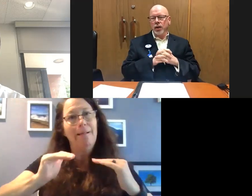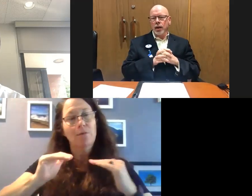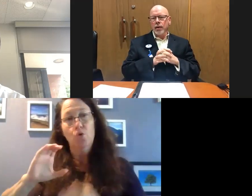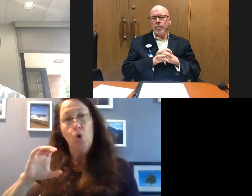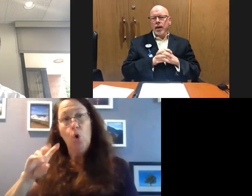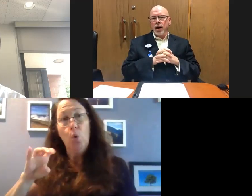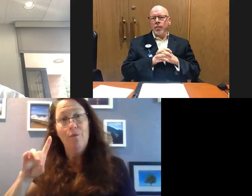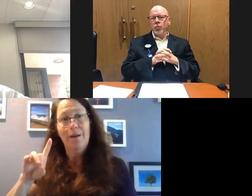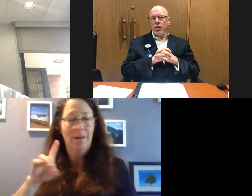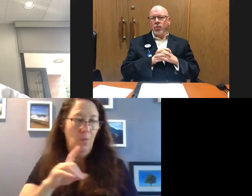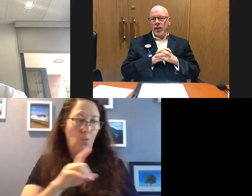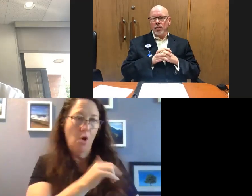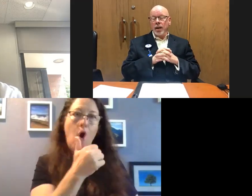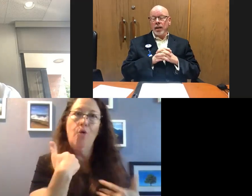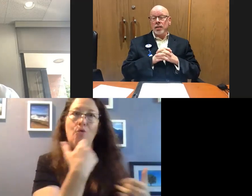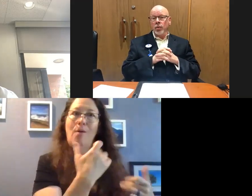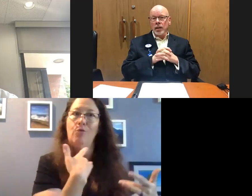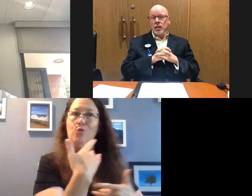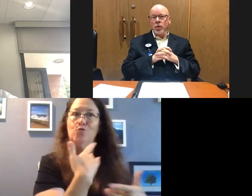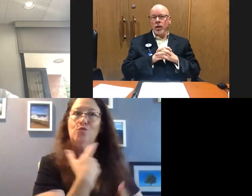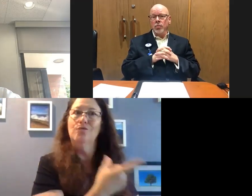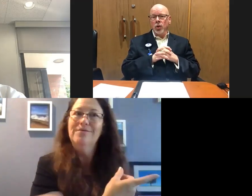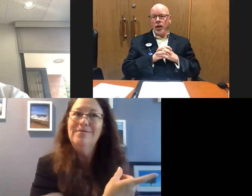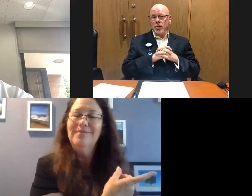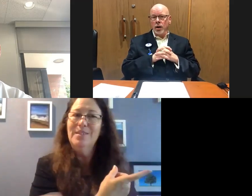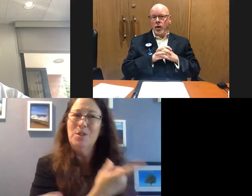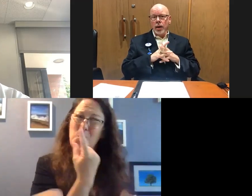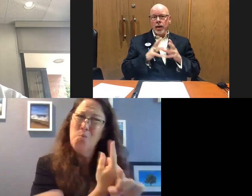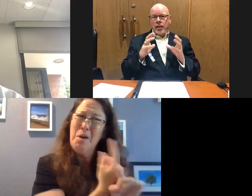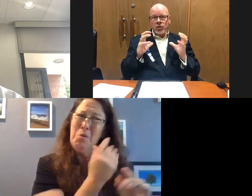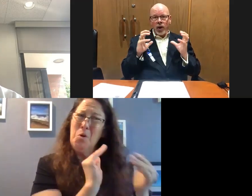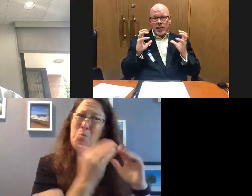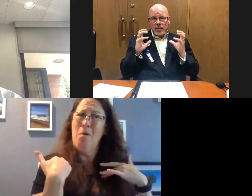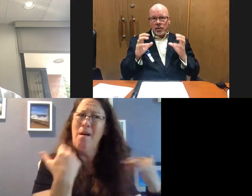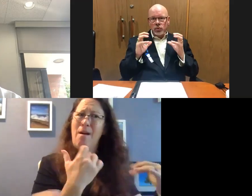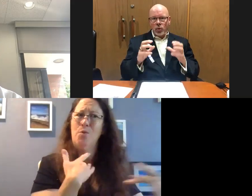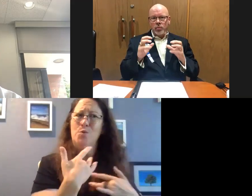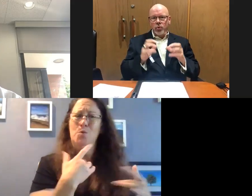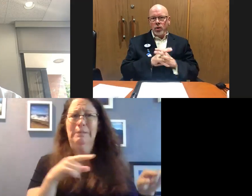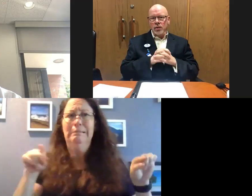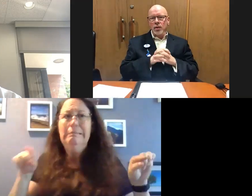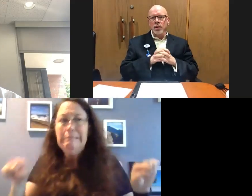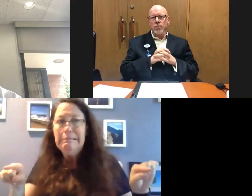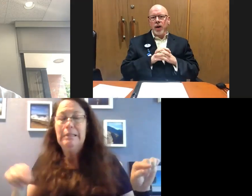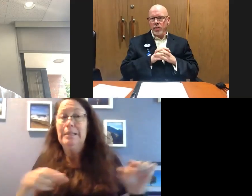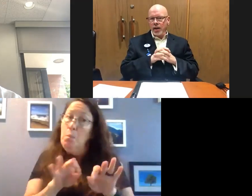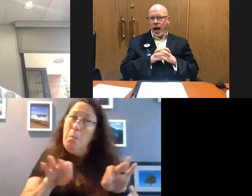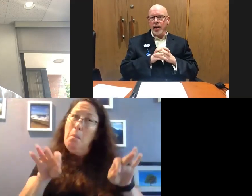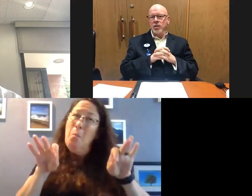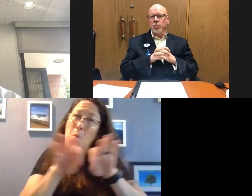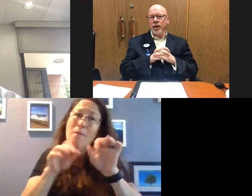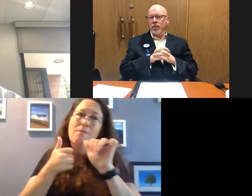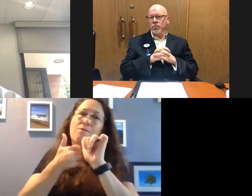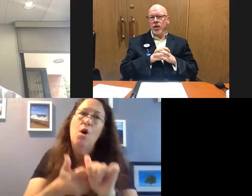COVID with the regular things that we need to do in our communities. So that's why it's still so important to follow the